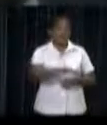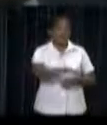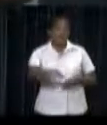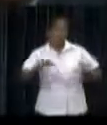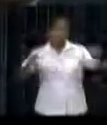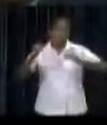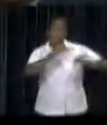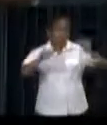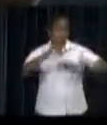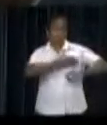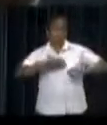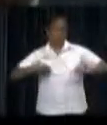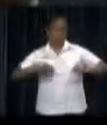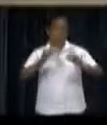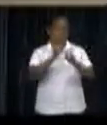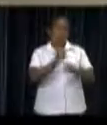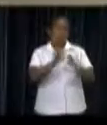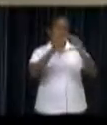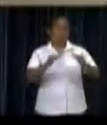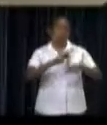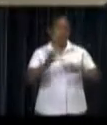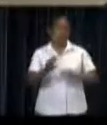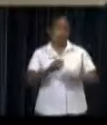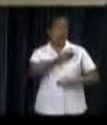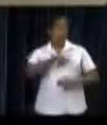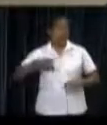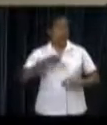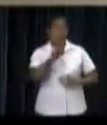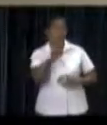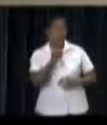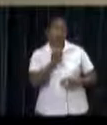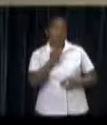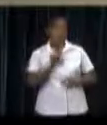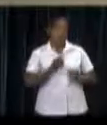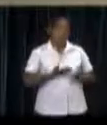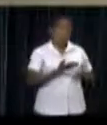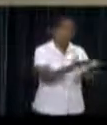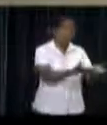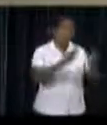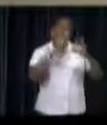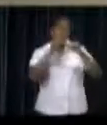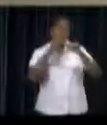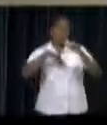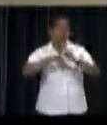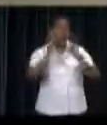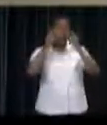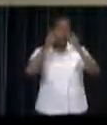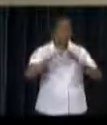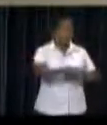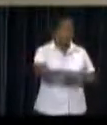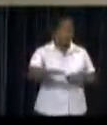Elisa Carter, project coordinator, says that for too long, this construction has been discussed with